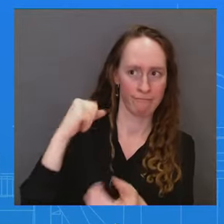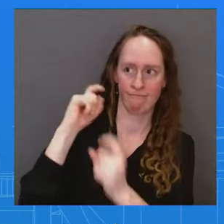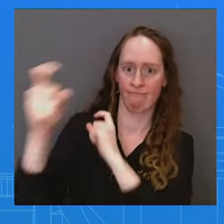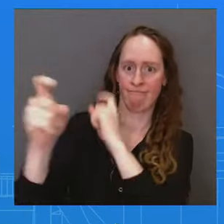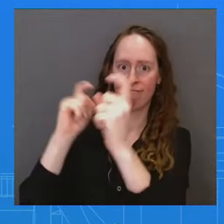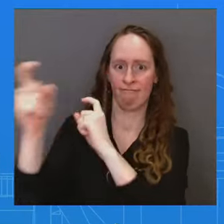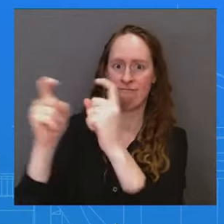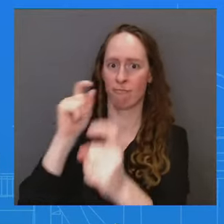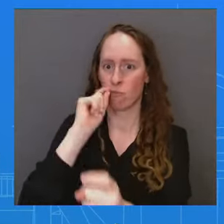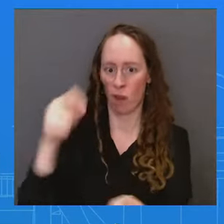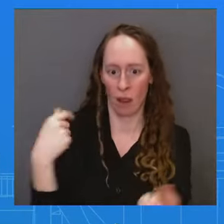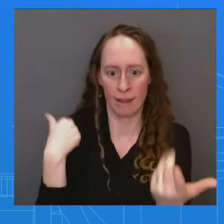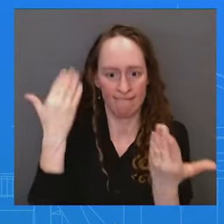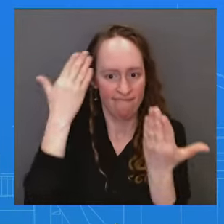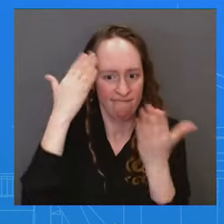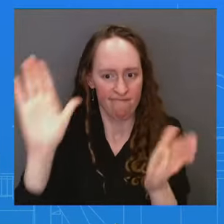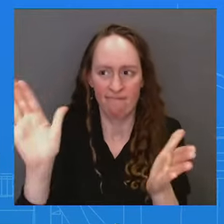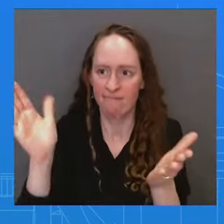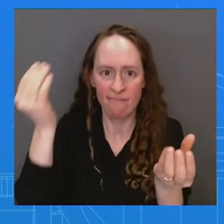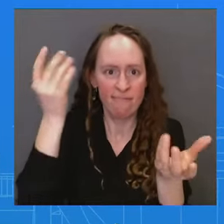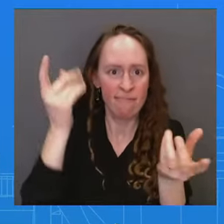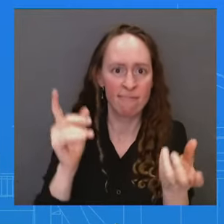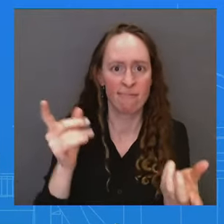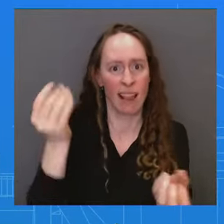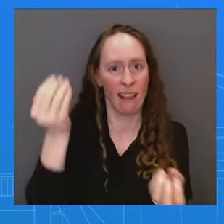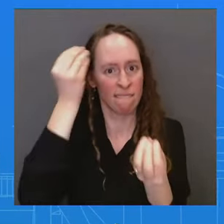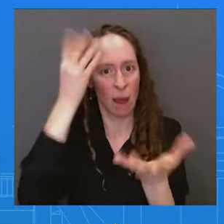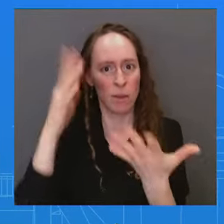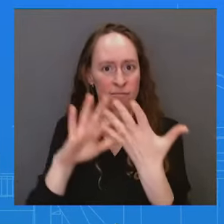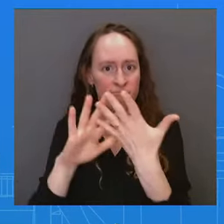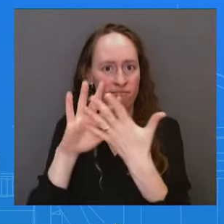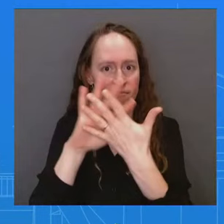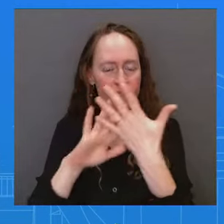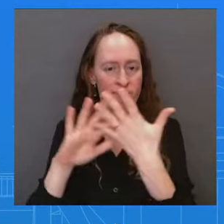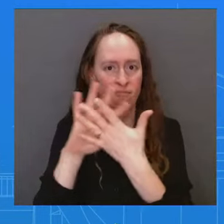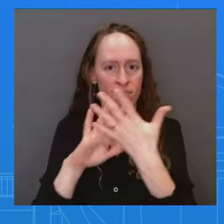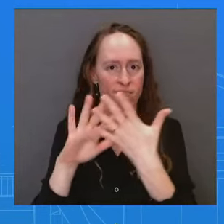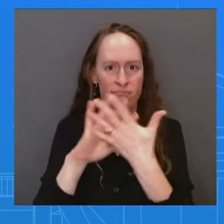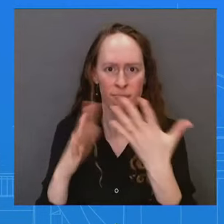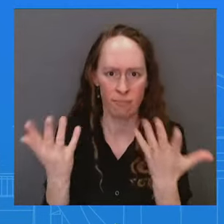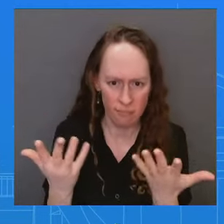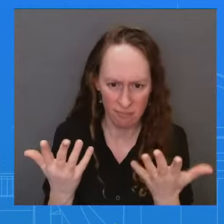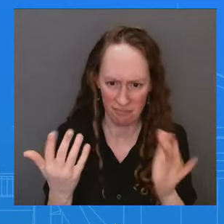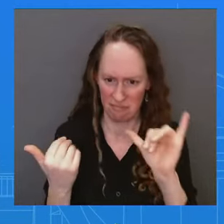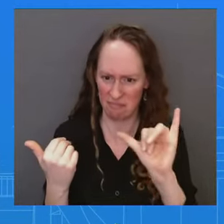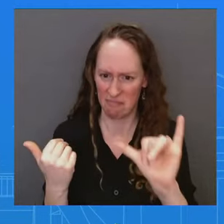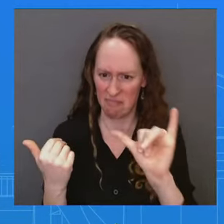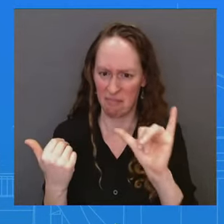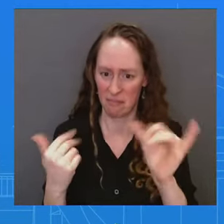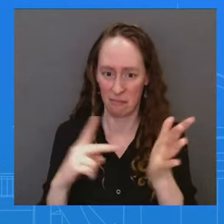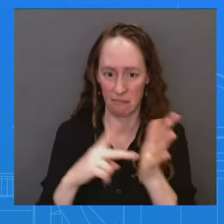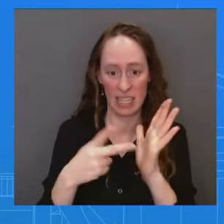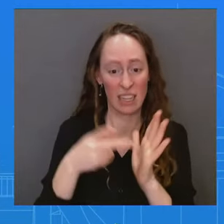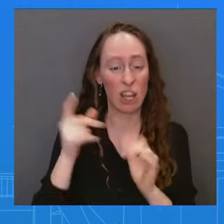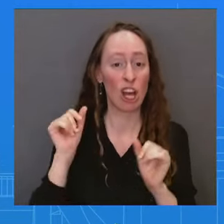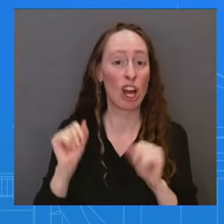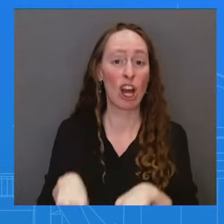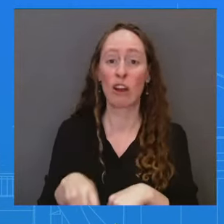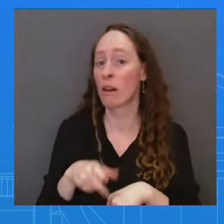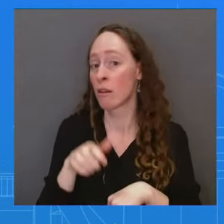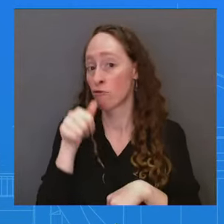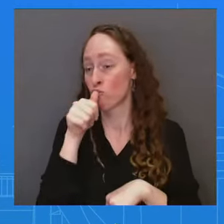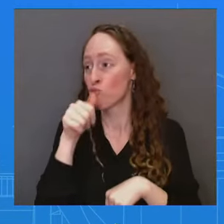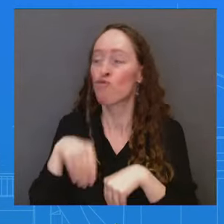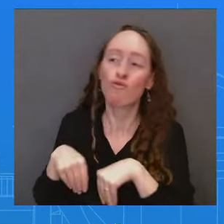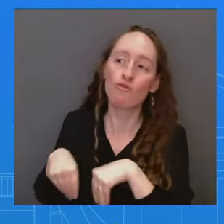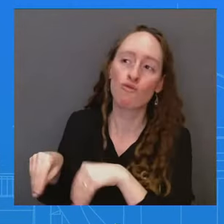bartered, put on the black market. Does the White House have any reaction, any concern about that report? Certainly,